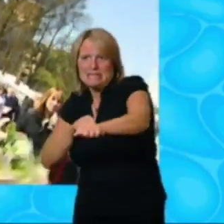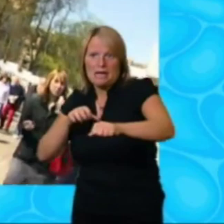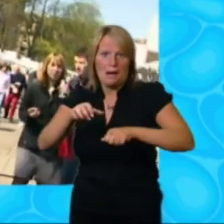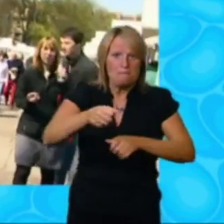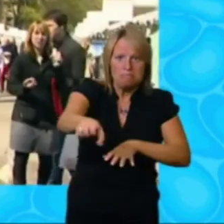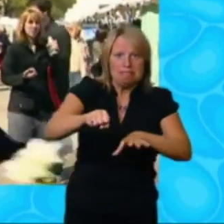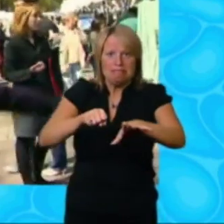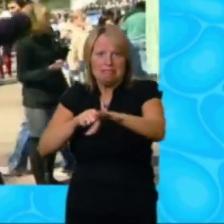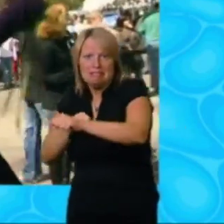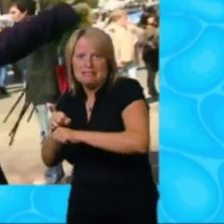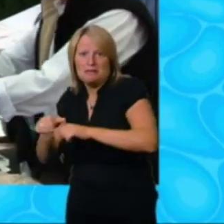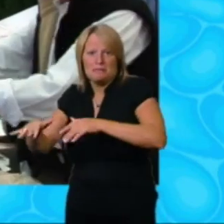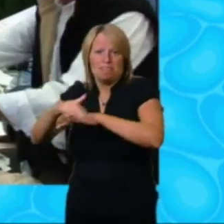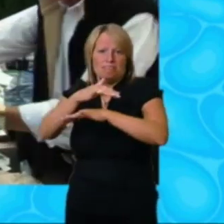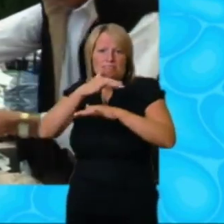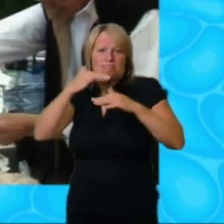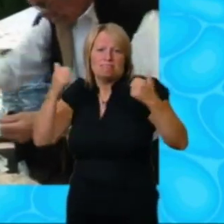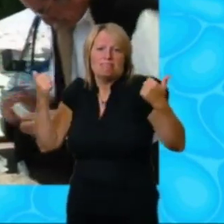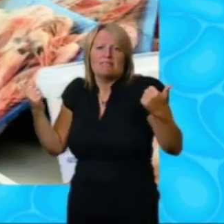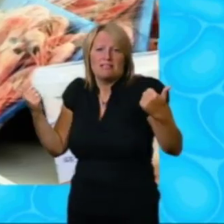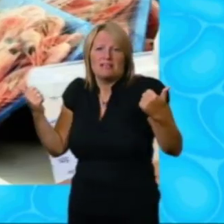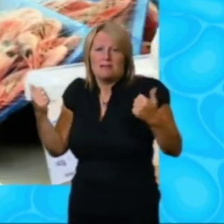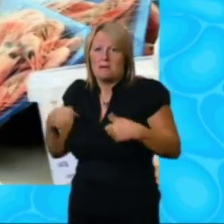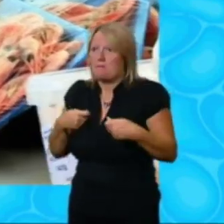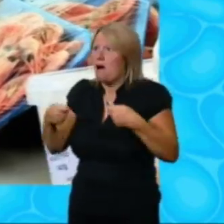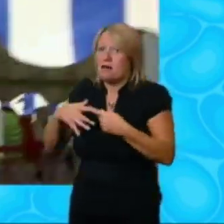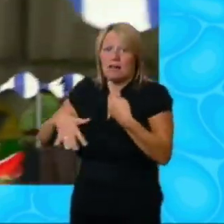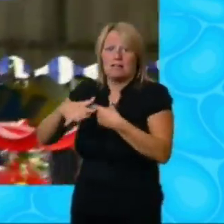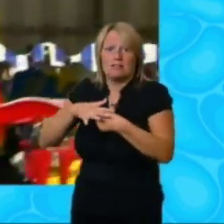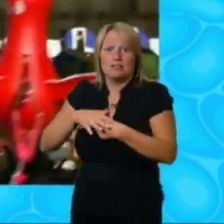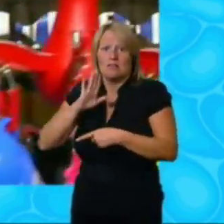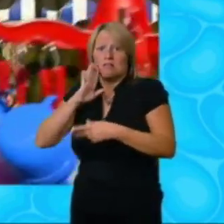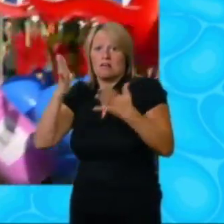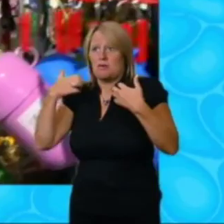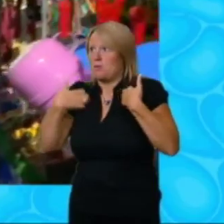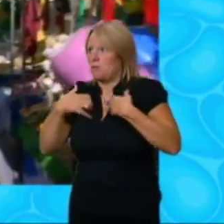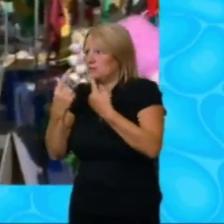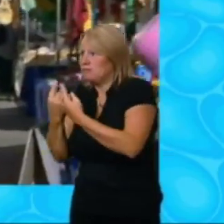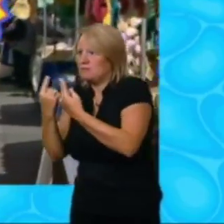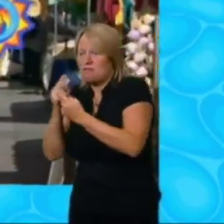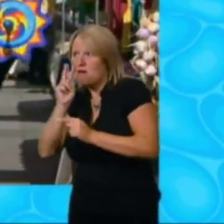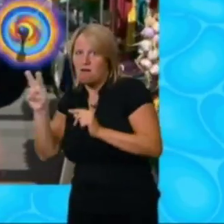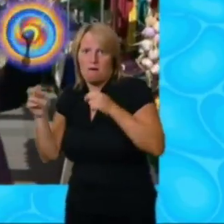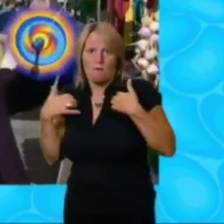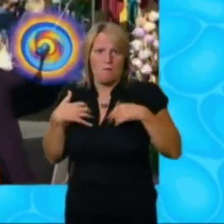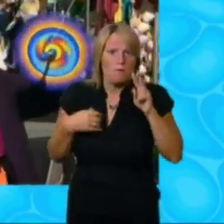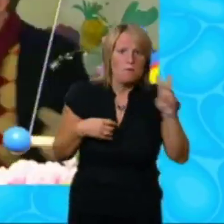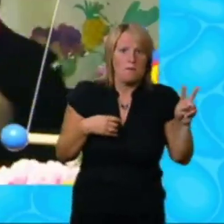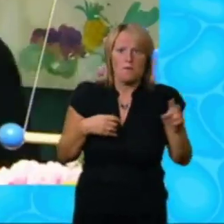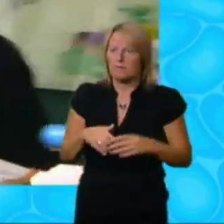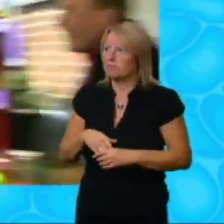exotic, yeah, the market cries out, objects to excite you and draw you near,